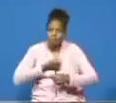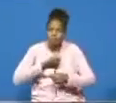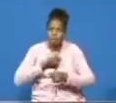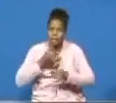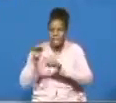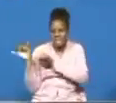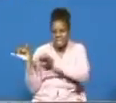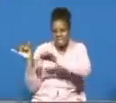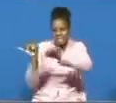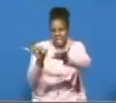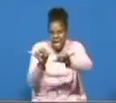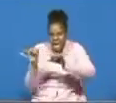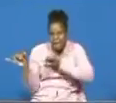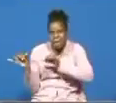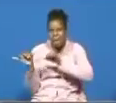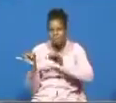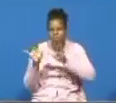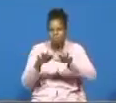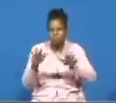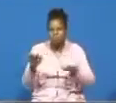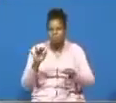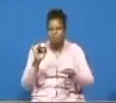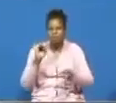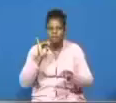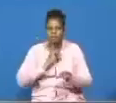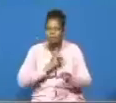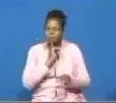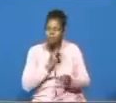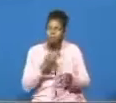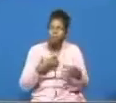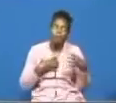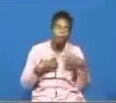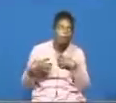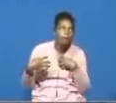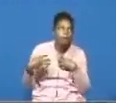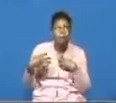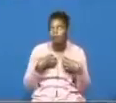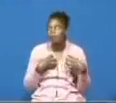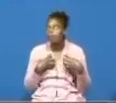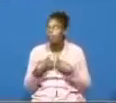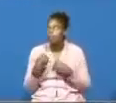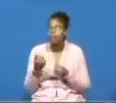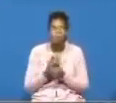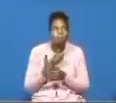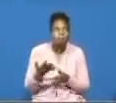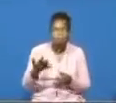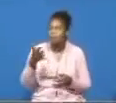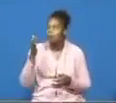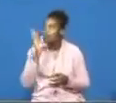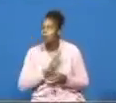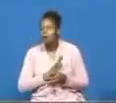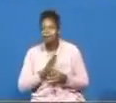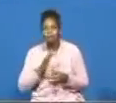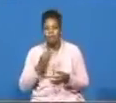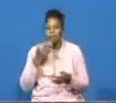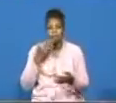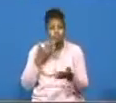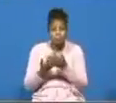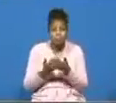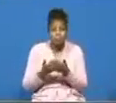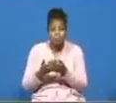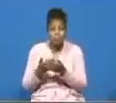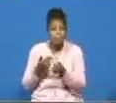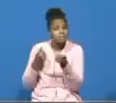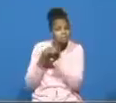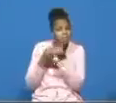the children of israel we are complaining complaining about everything god has been there for us